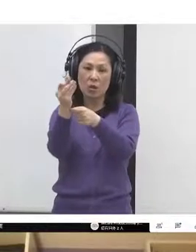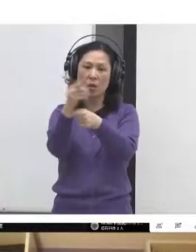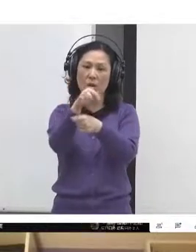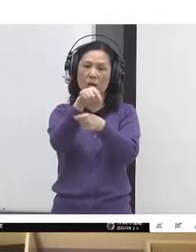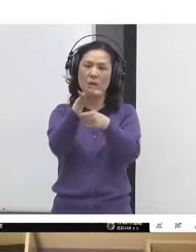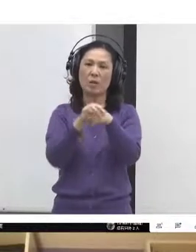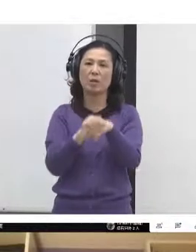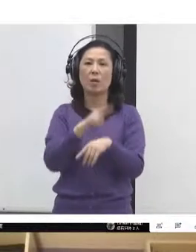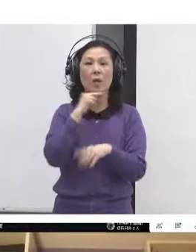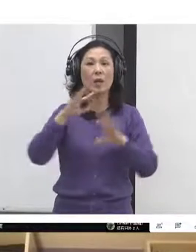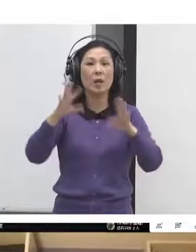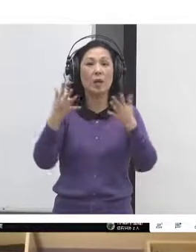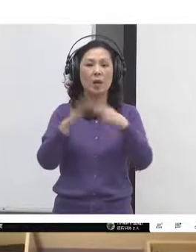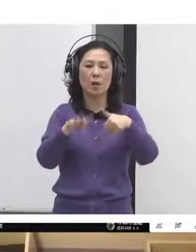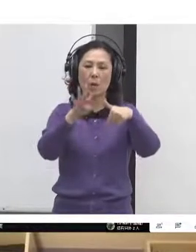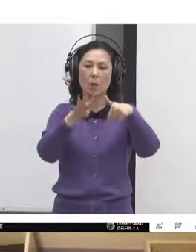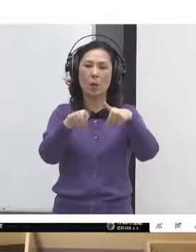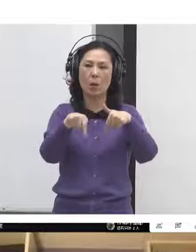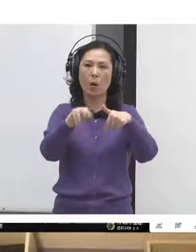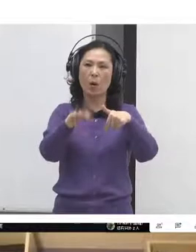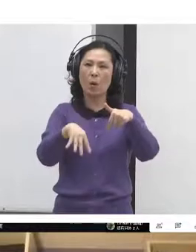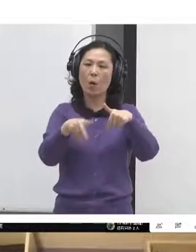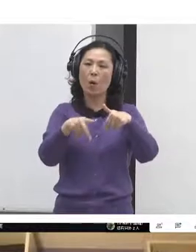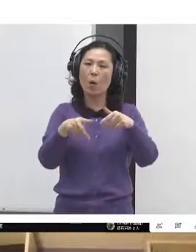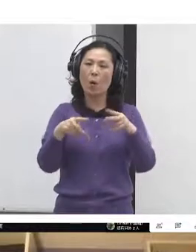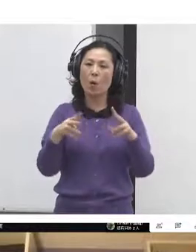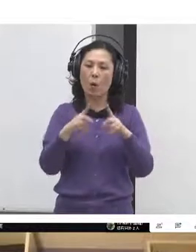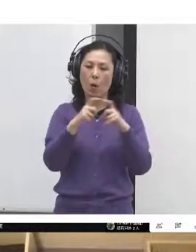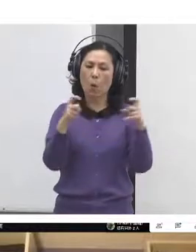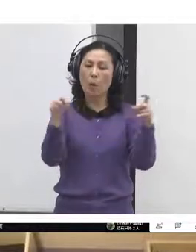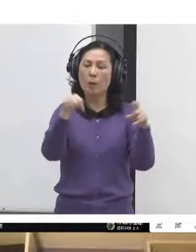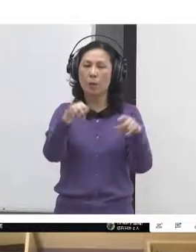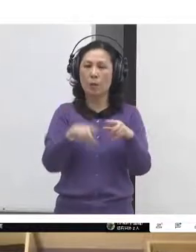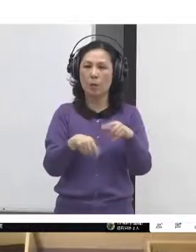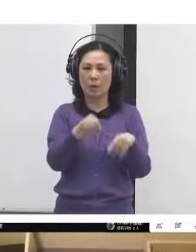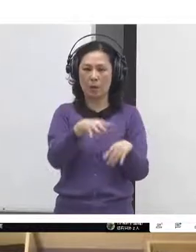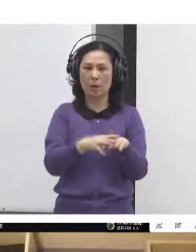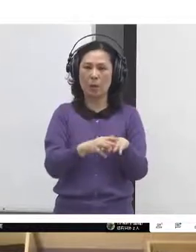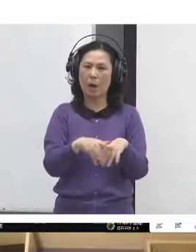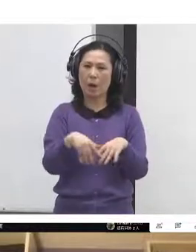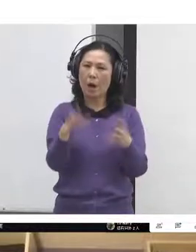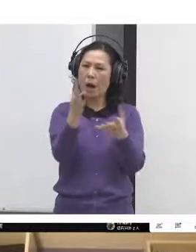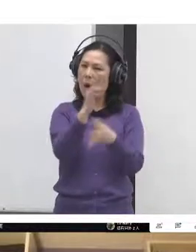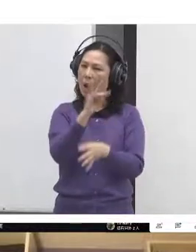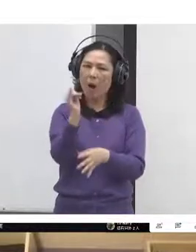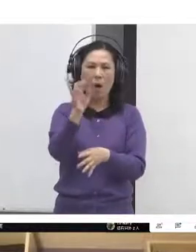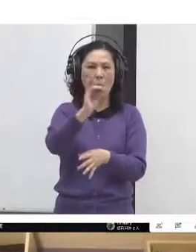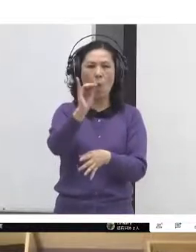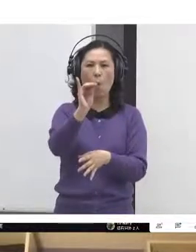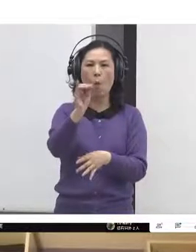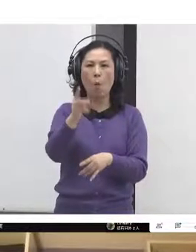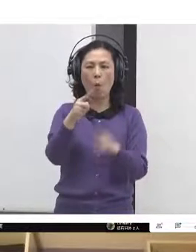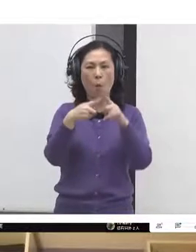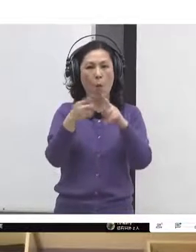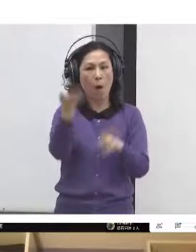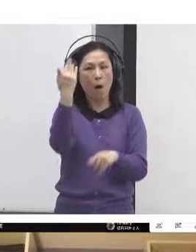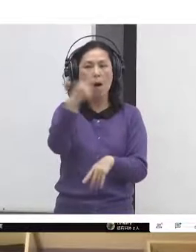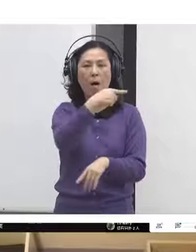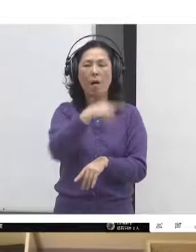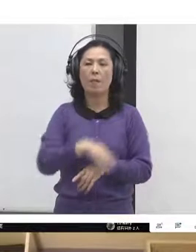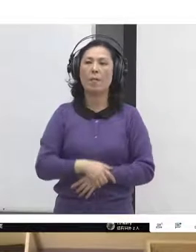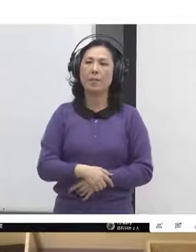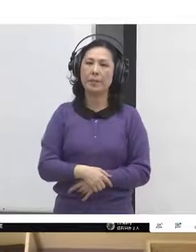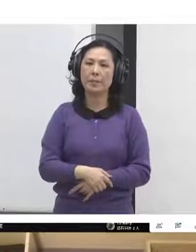people in defiance of a citywide ban of any two people coming together to protest.